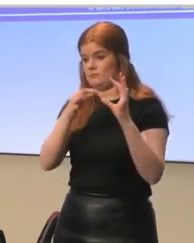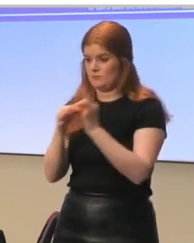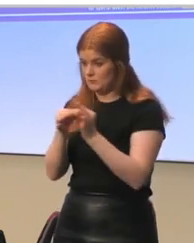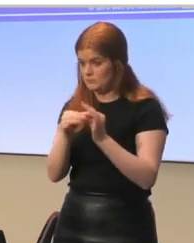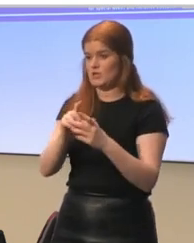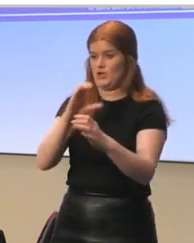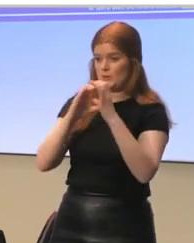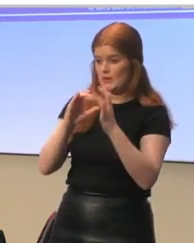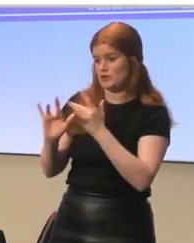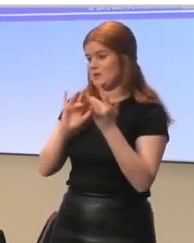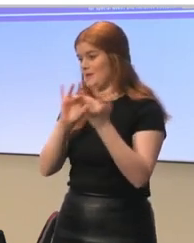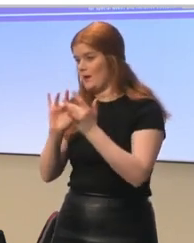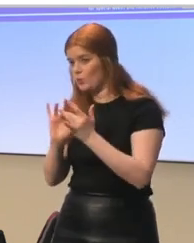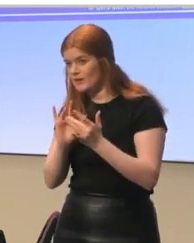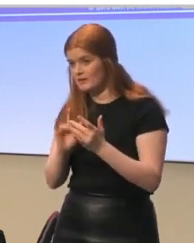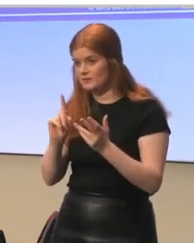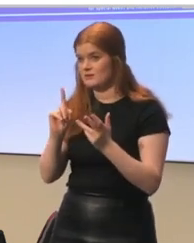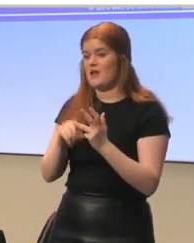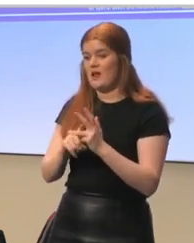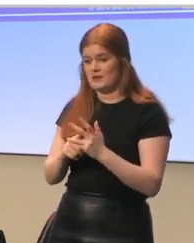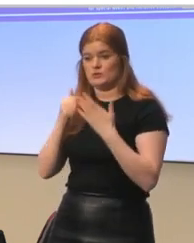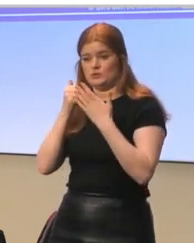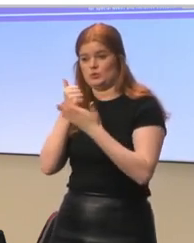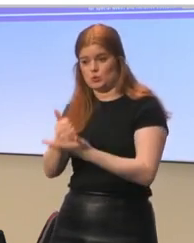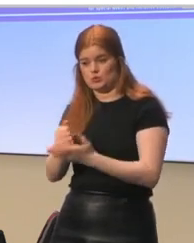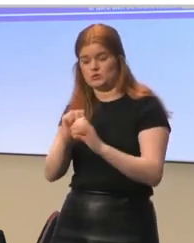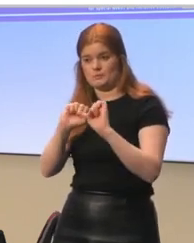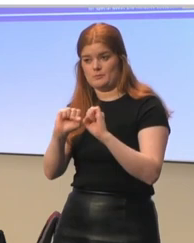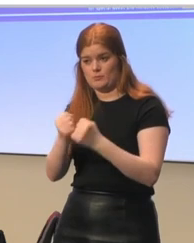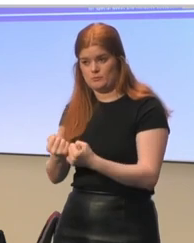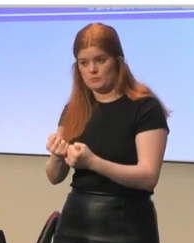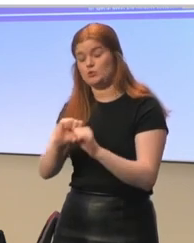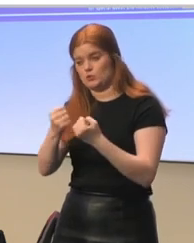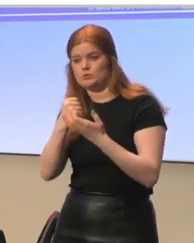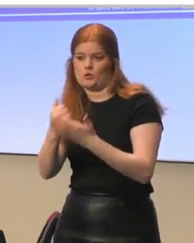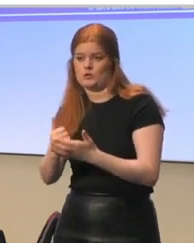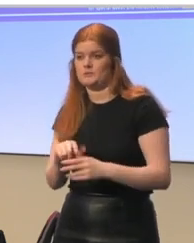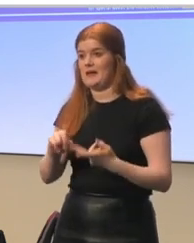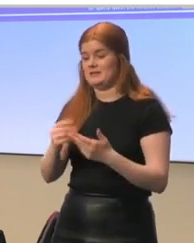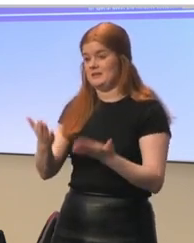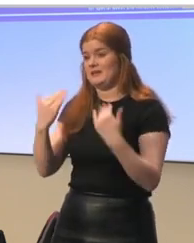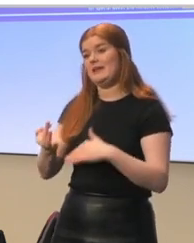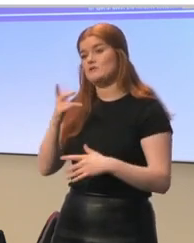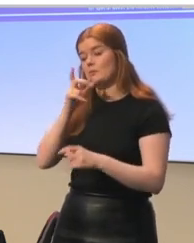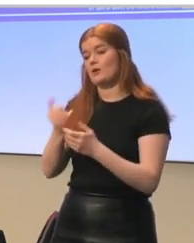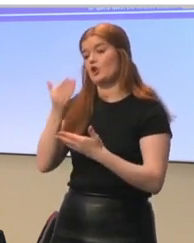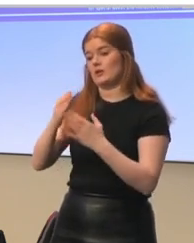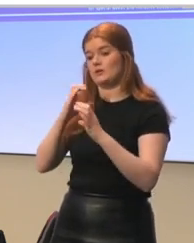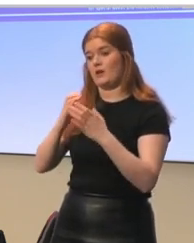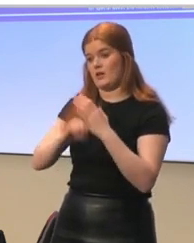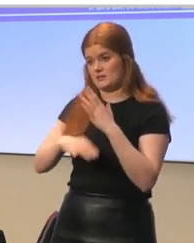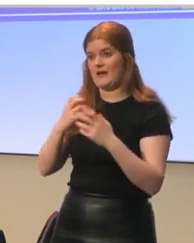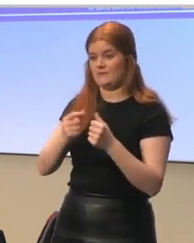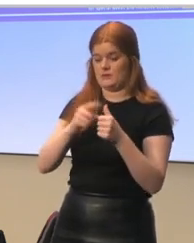communication, networking, and on psychosocial support. When looking at learning loss, we have communication and